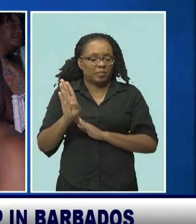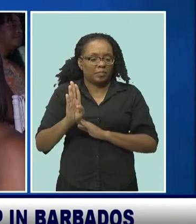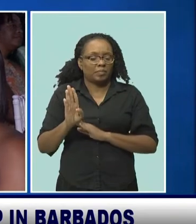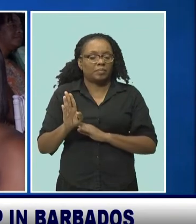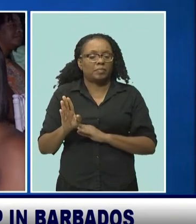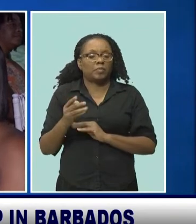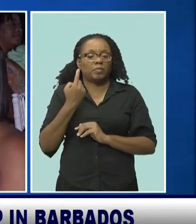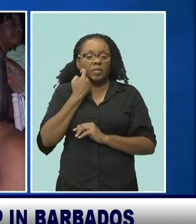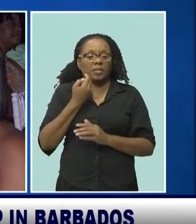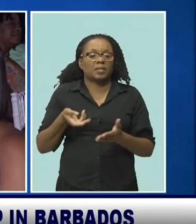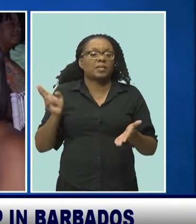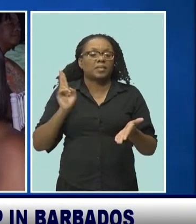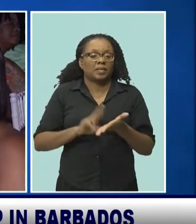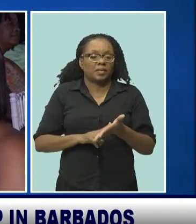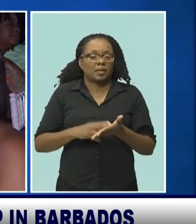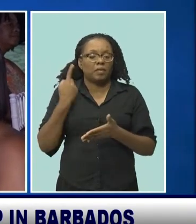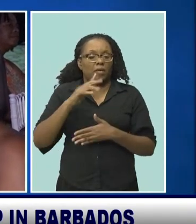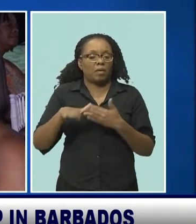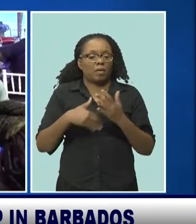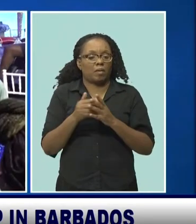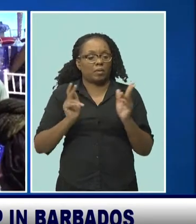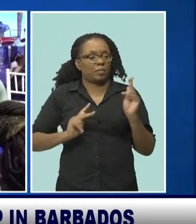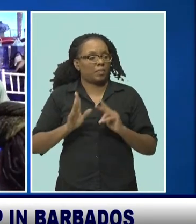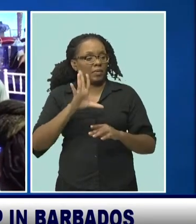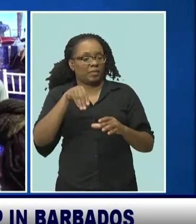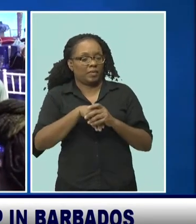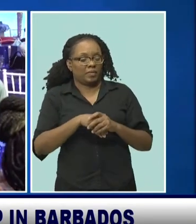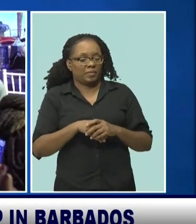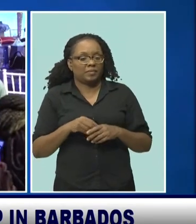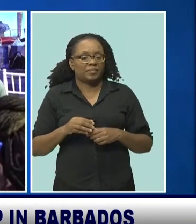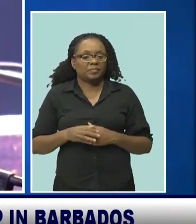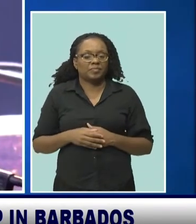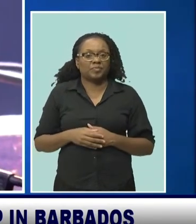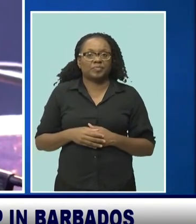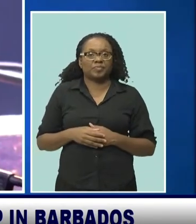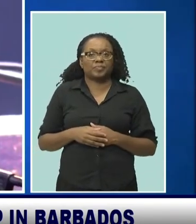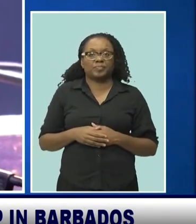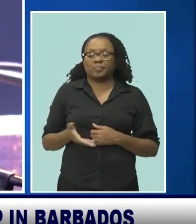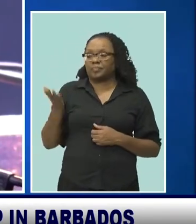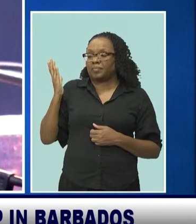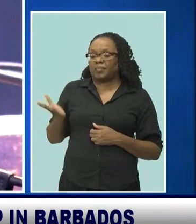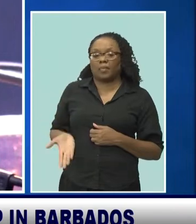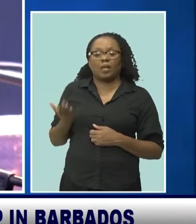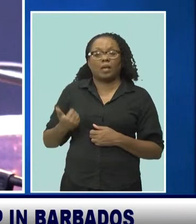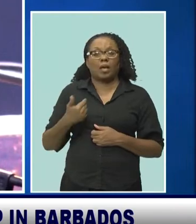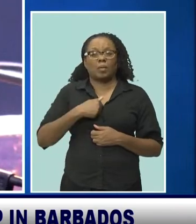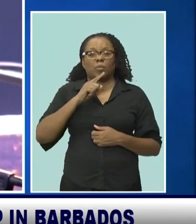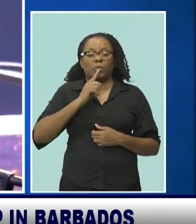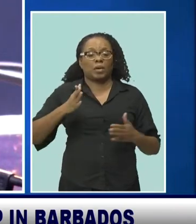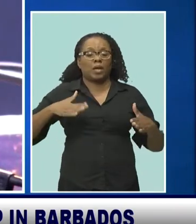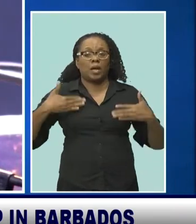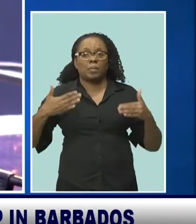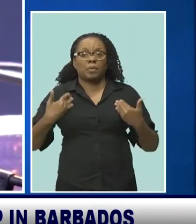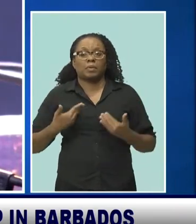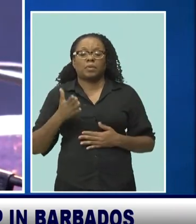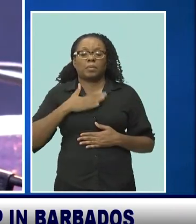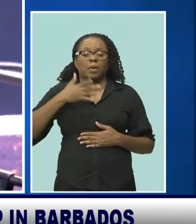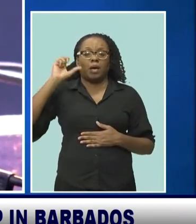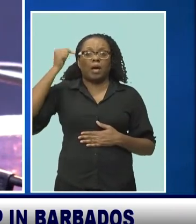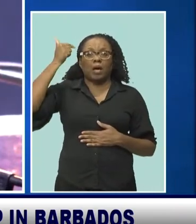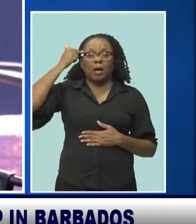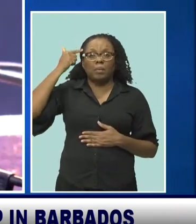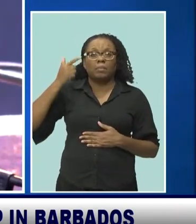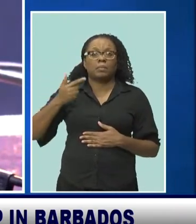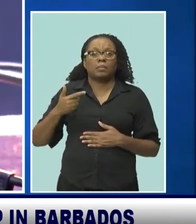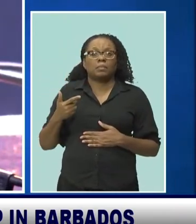understanding have already been signed by the stakeholders. I'm therefore equally pleased to disclose that my government has engaged the